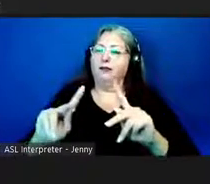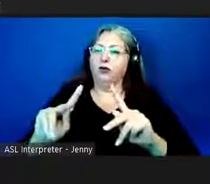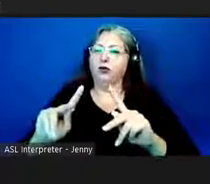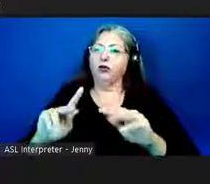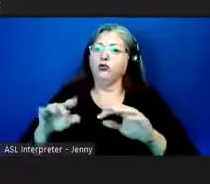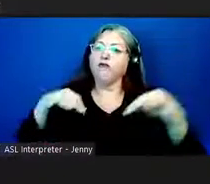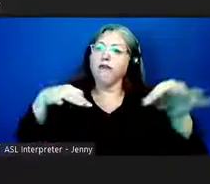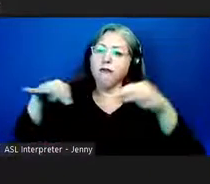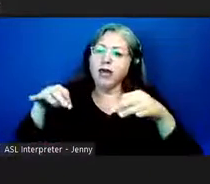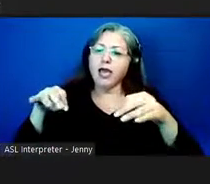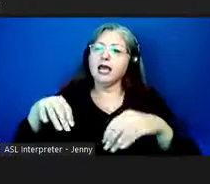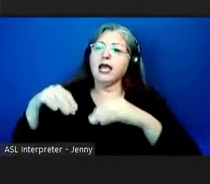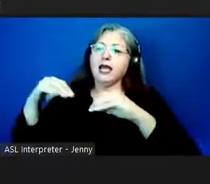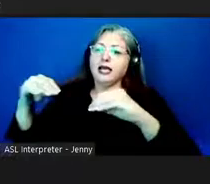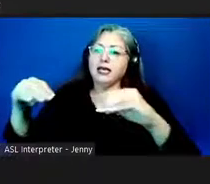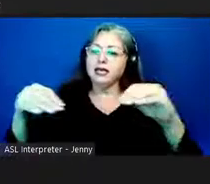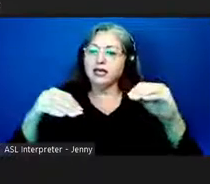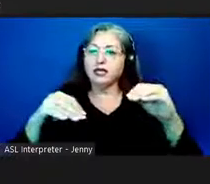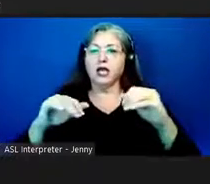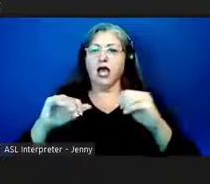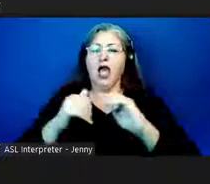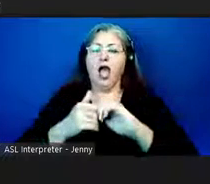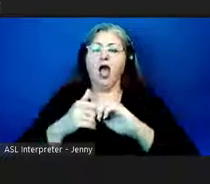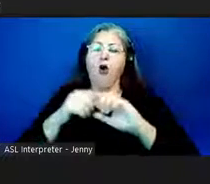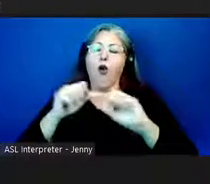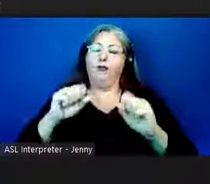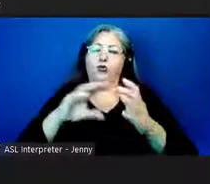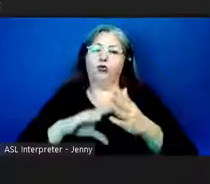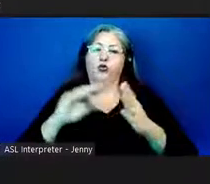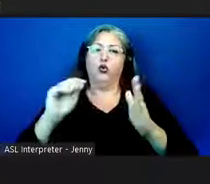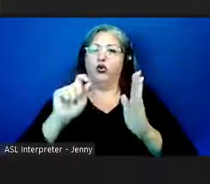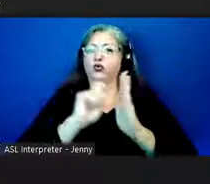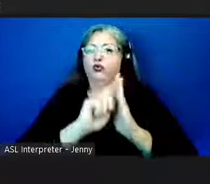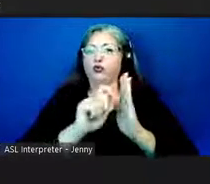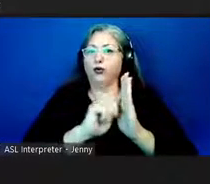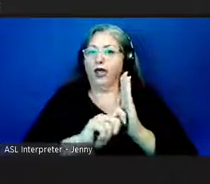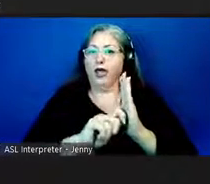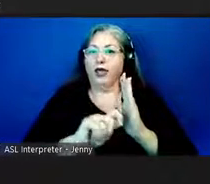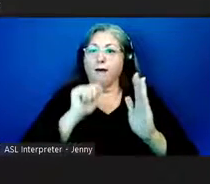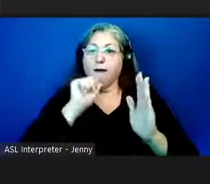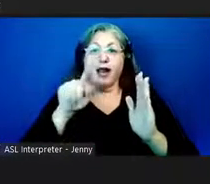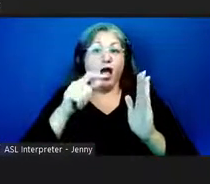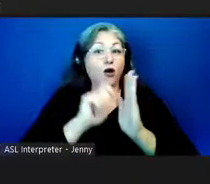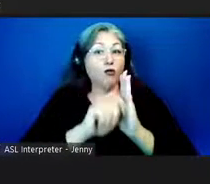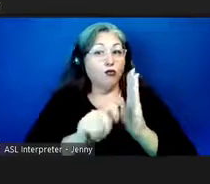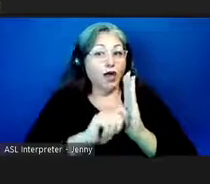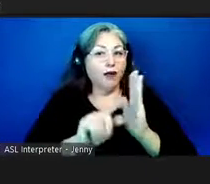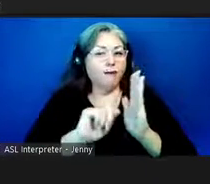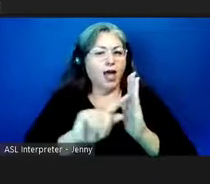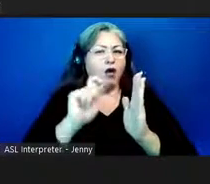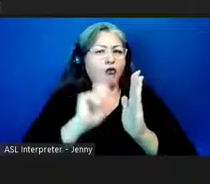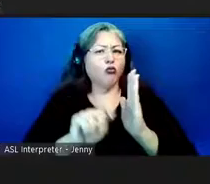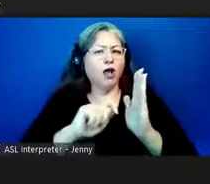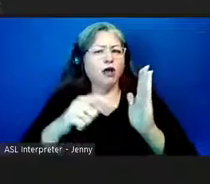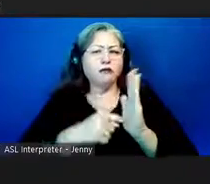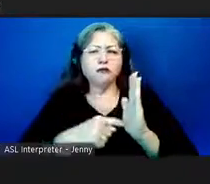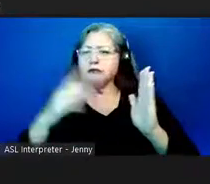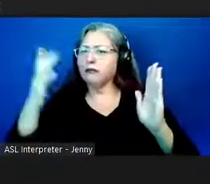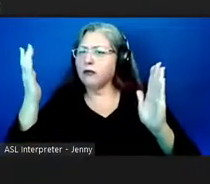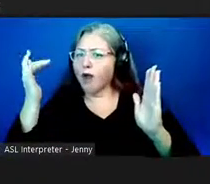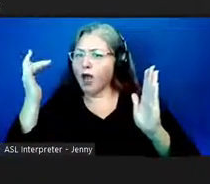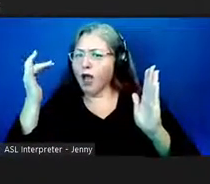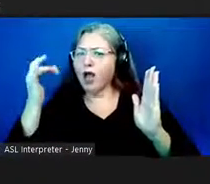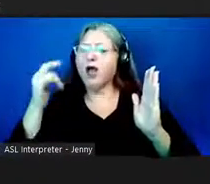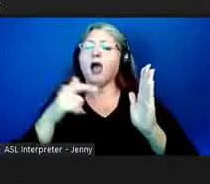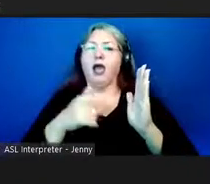word on how to learn to write not only to write but the reason you're writing is because